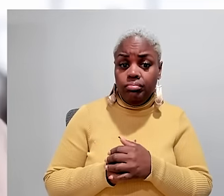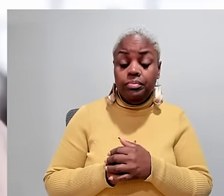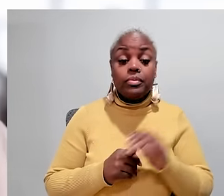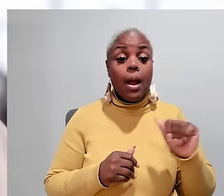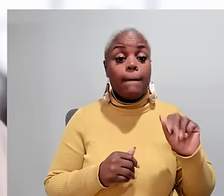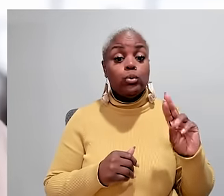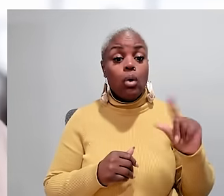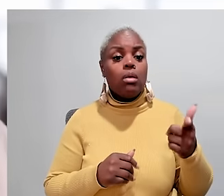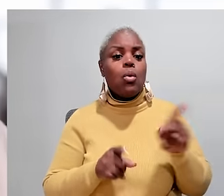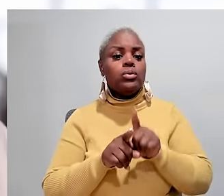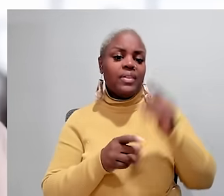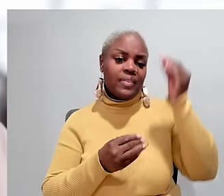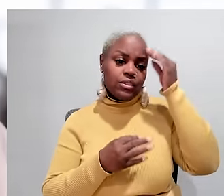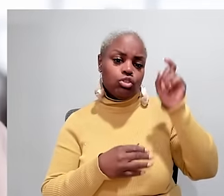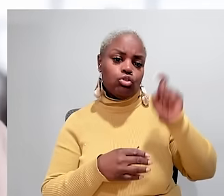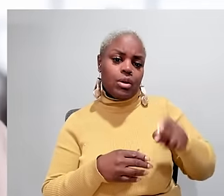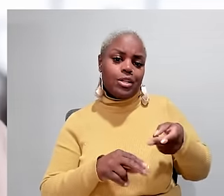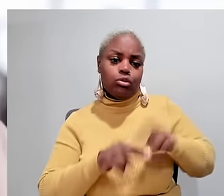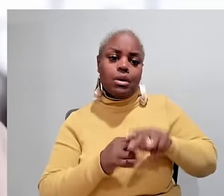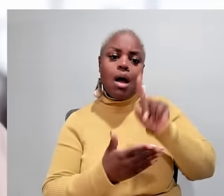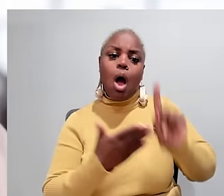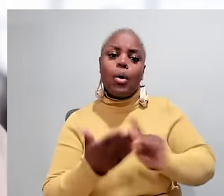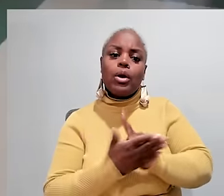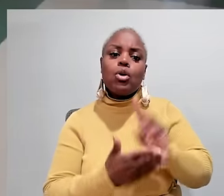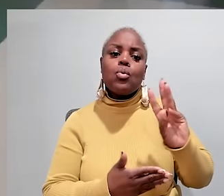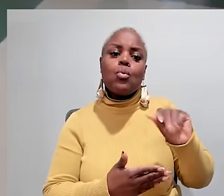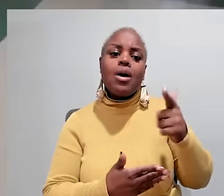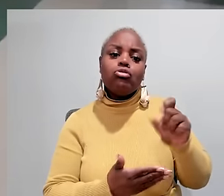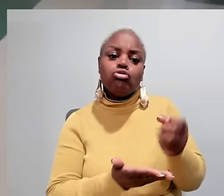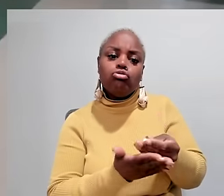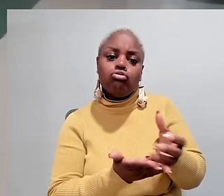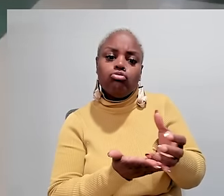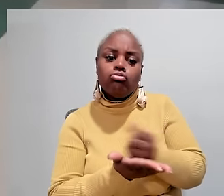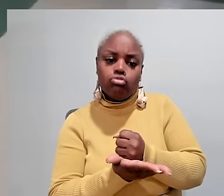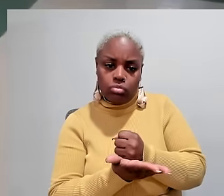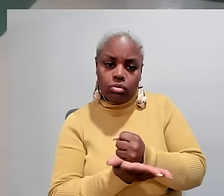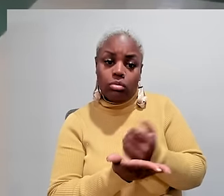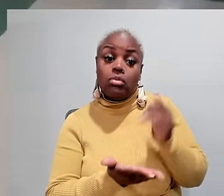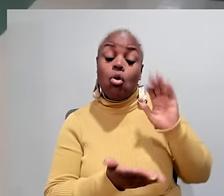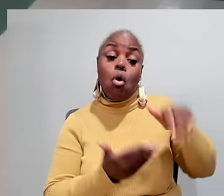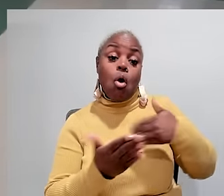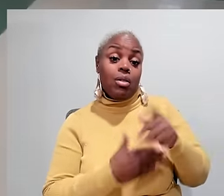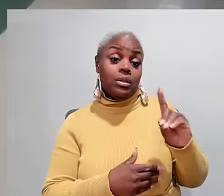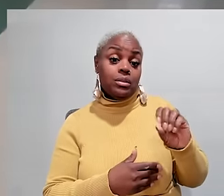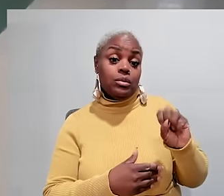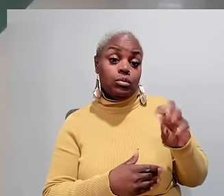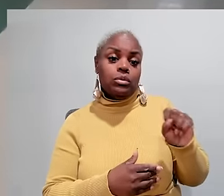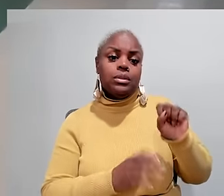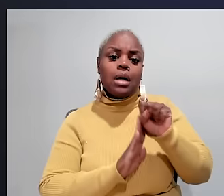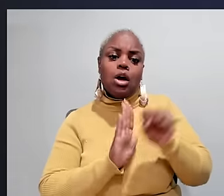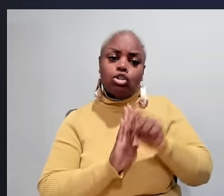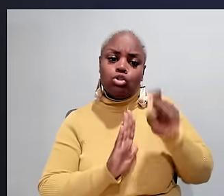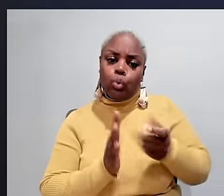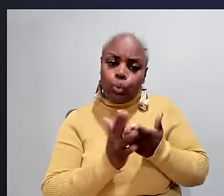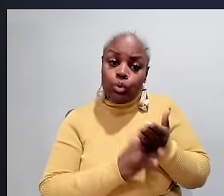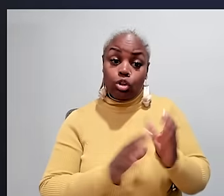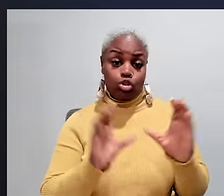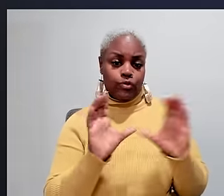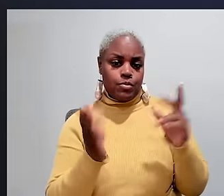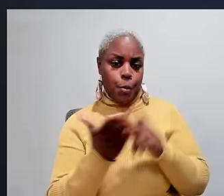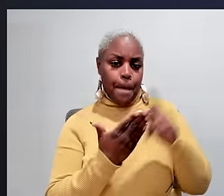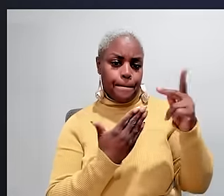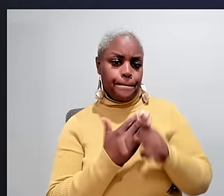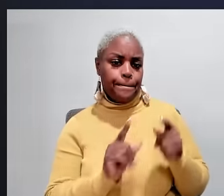that makes me not even want to live here honestly Abdullah also thinks there should be an increase in hourly wages